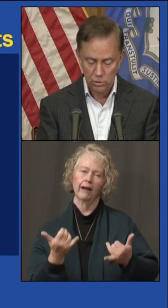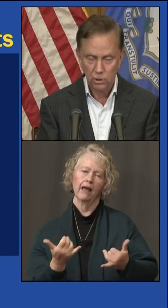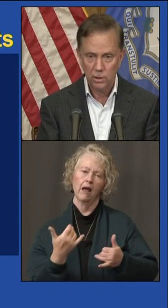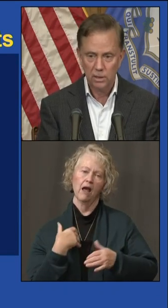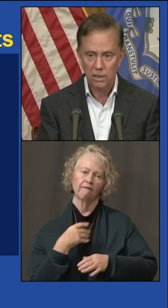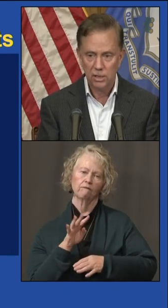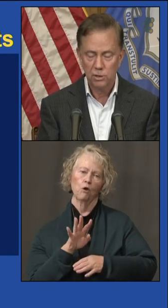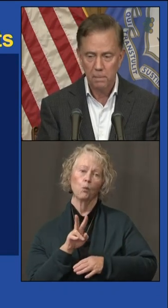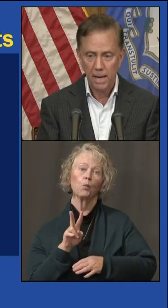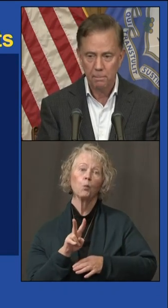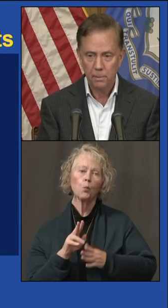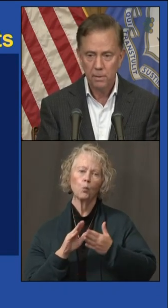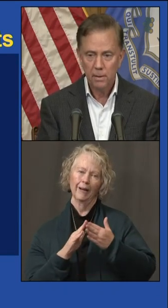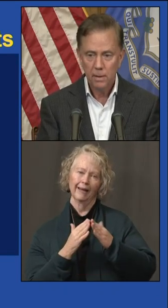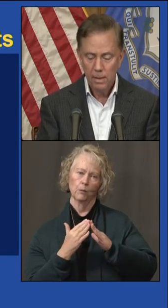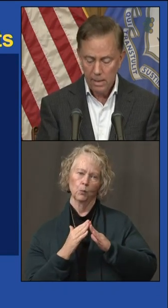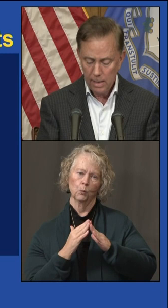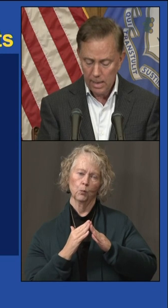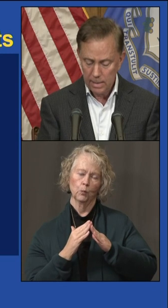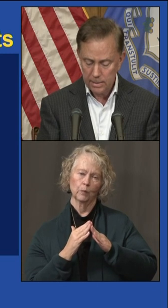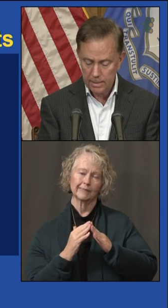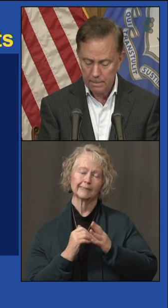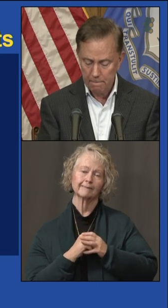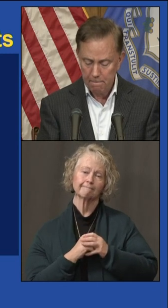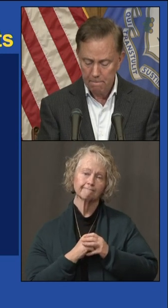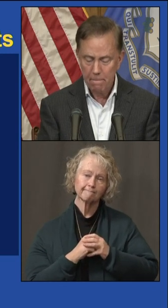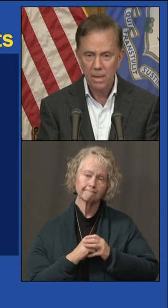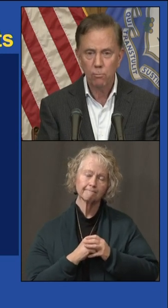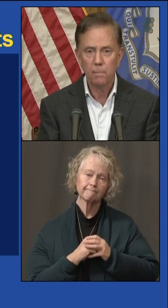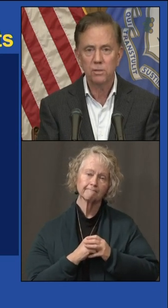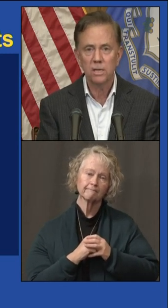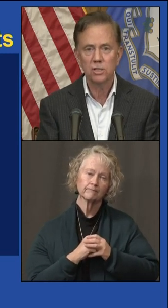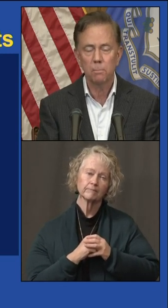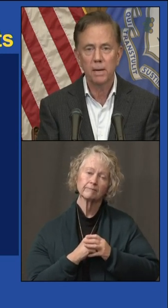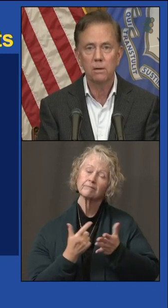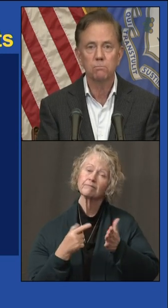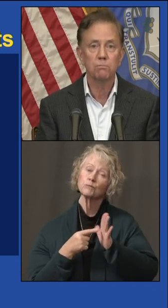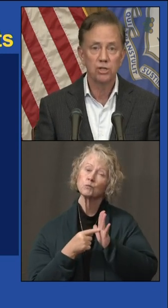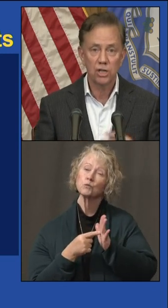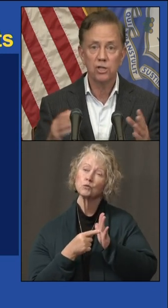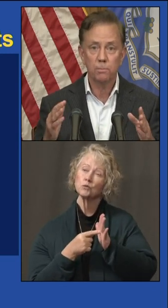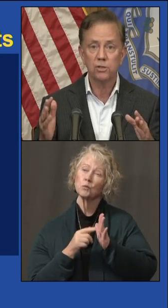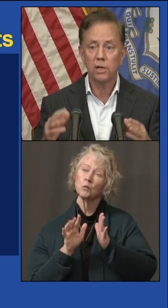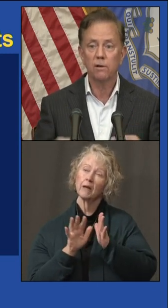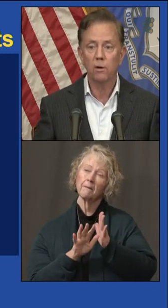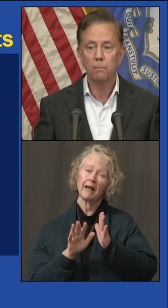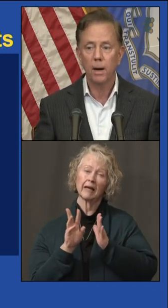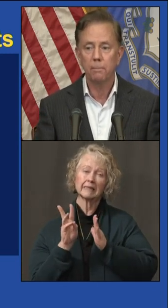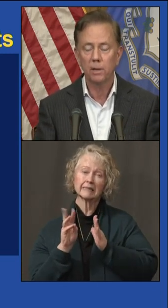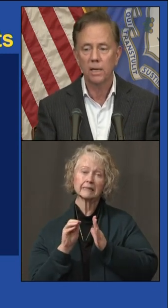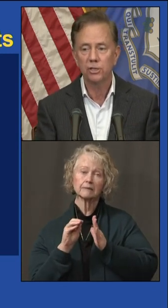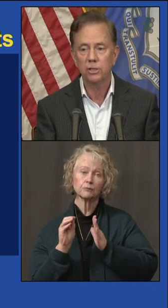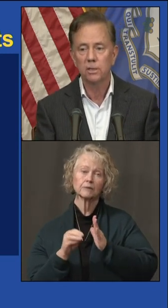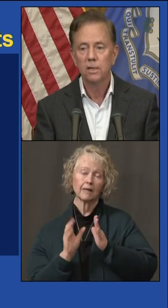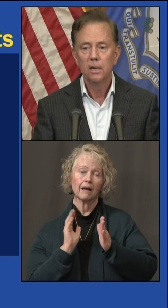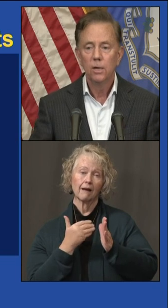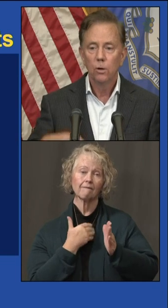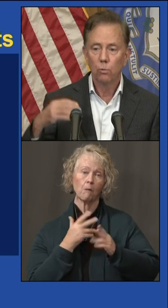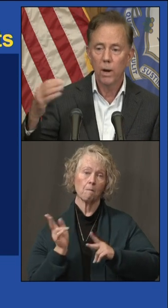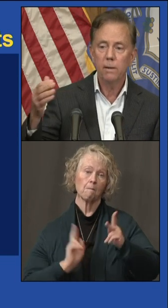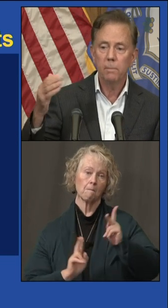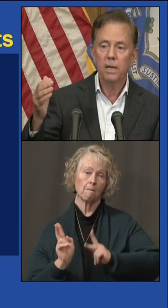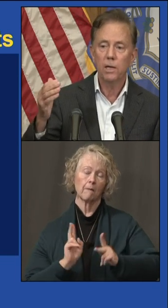towns on this map. And it represents about 60% of our population.